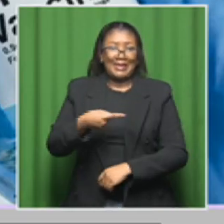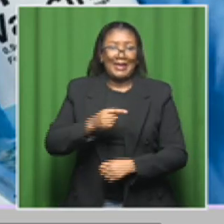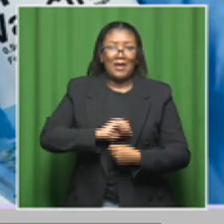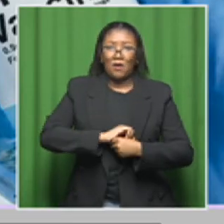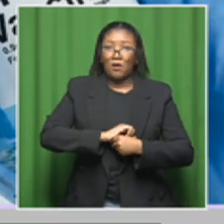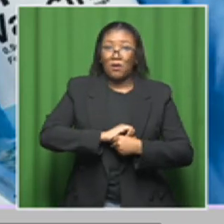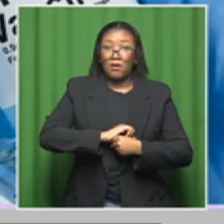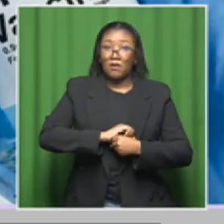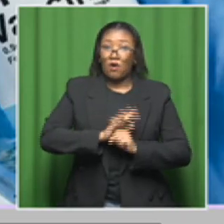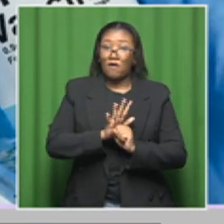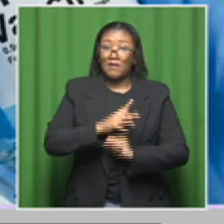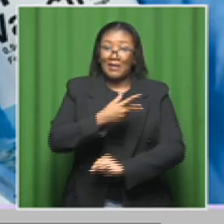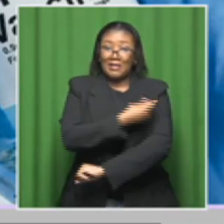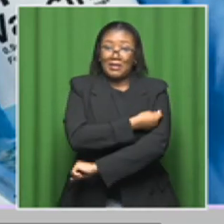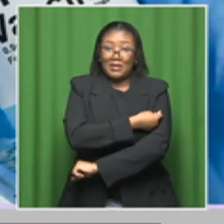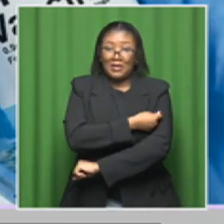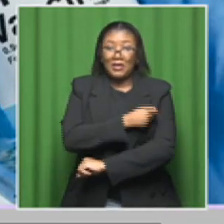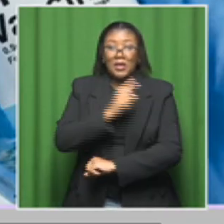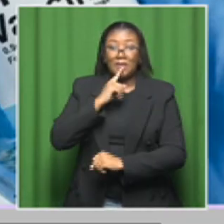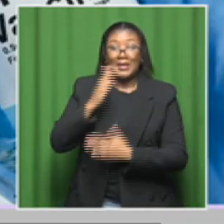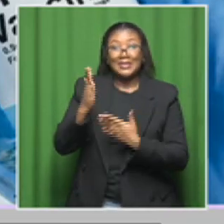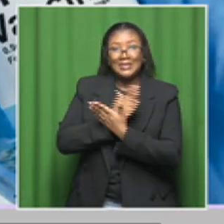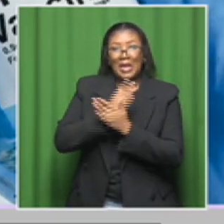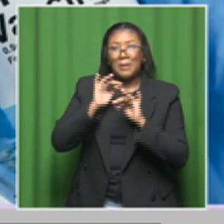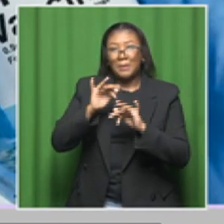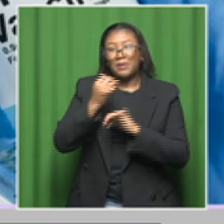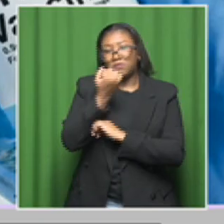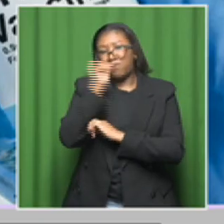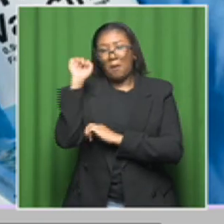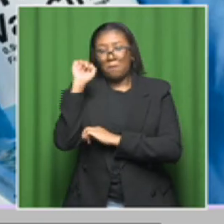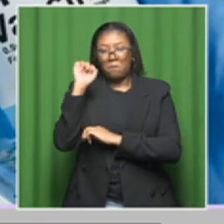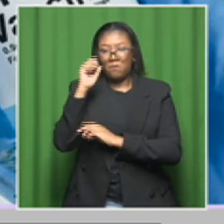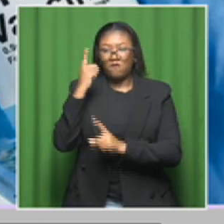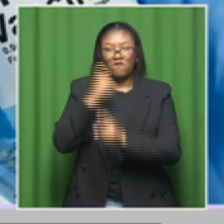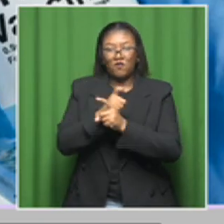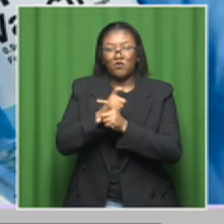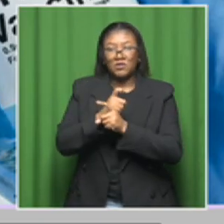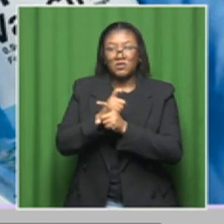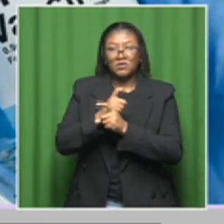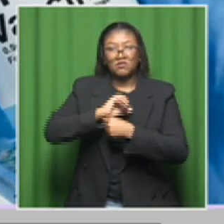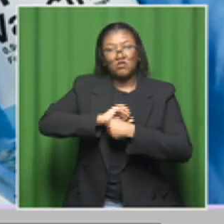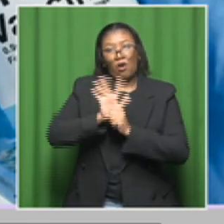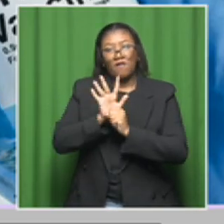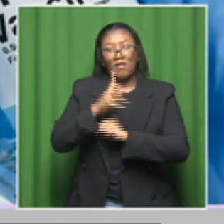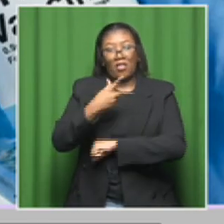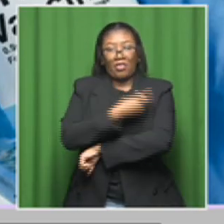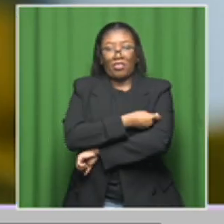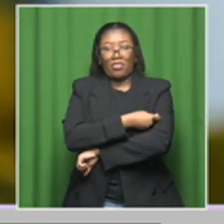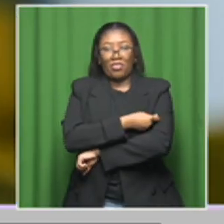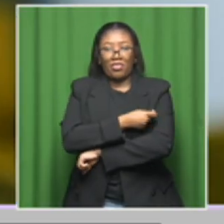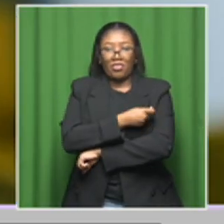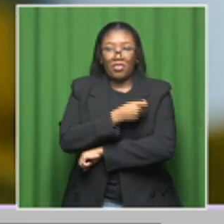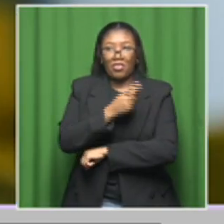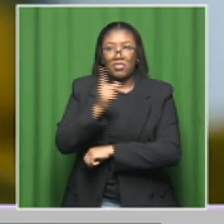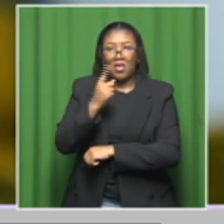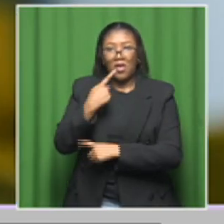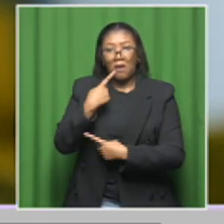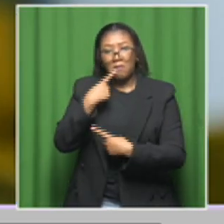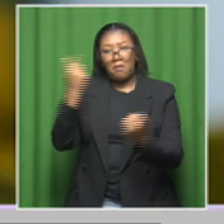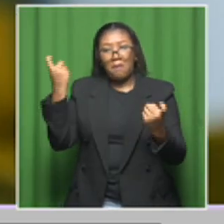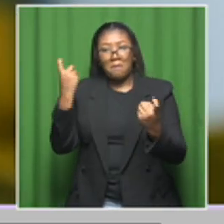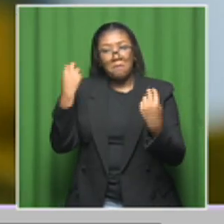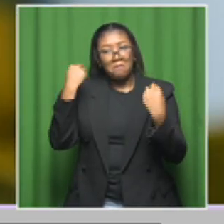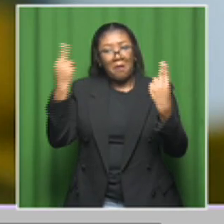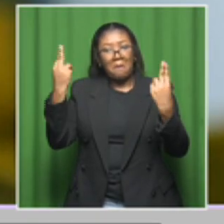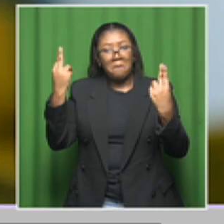the anti-vaxxers, so to speak, were very vocal. And not just that, but, you know, in other instances as well.